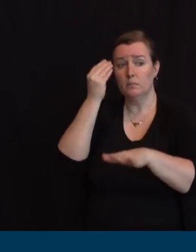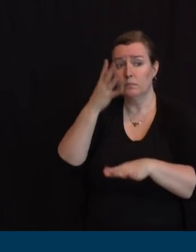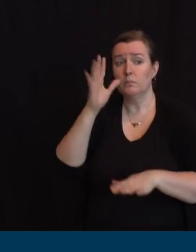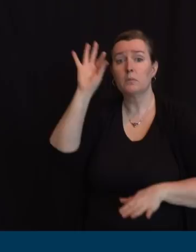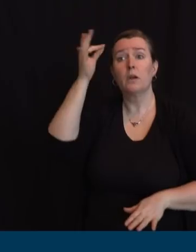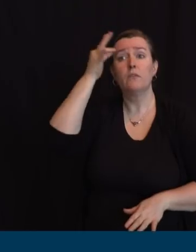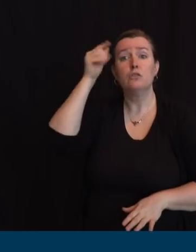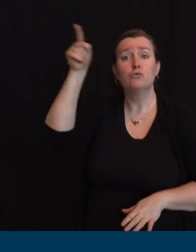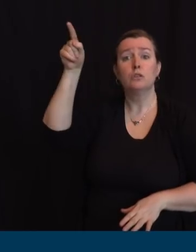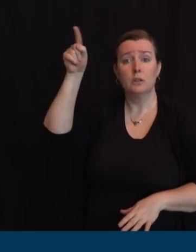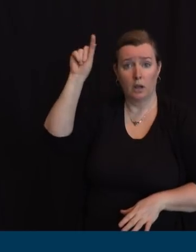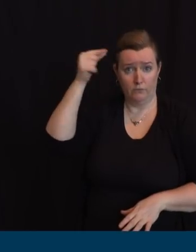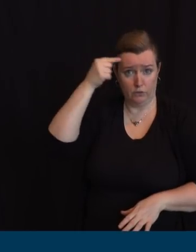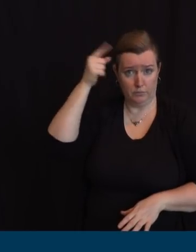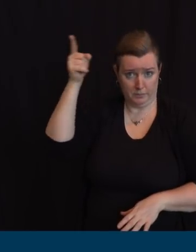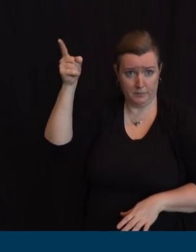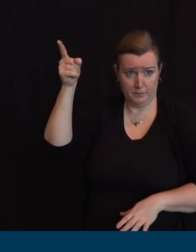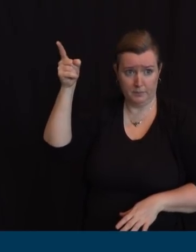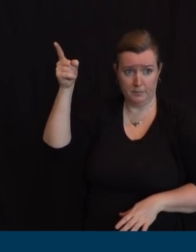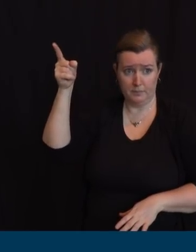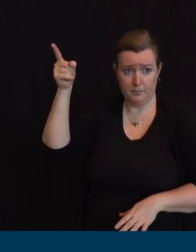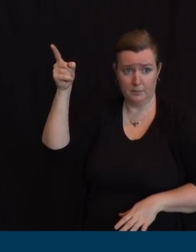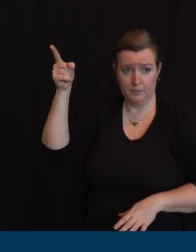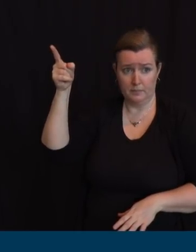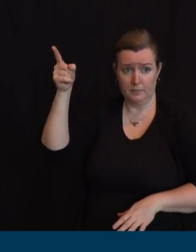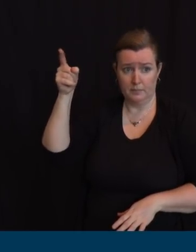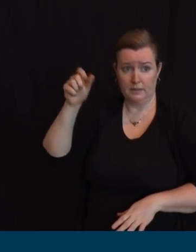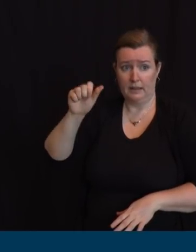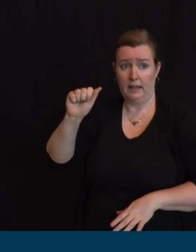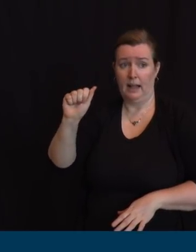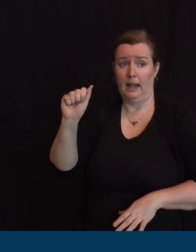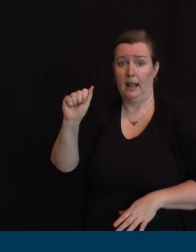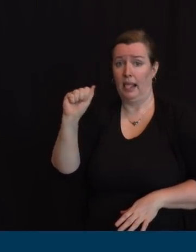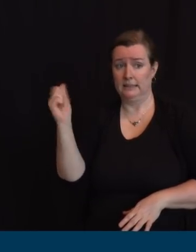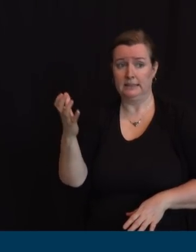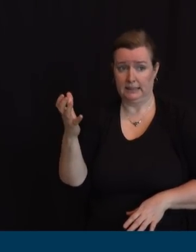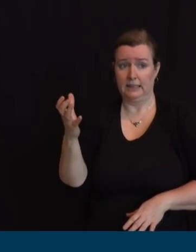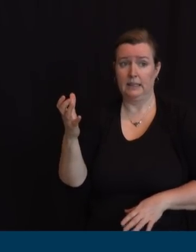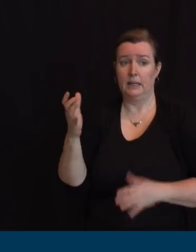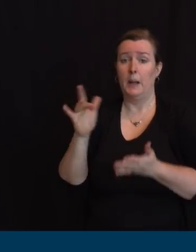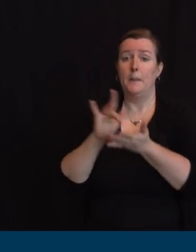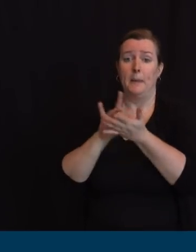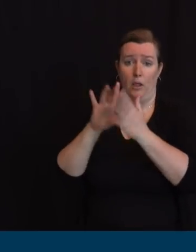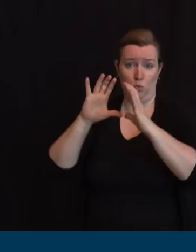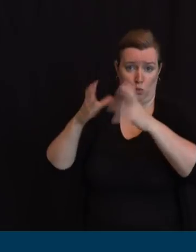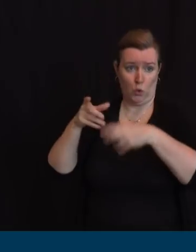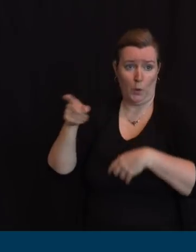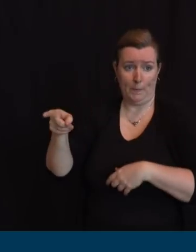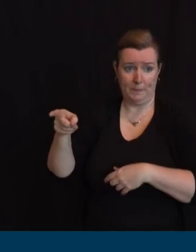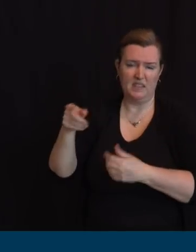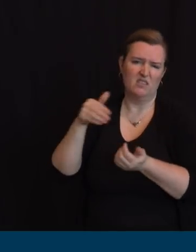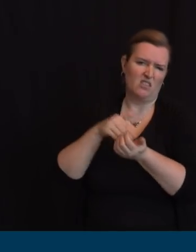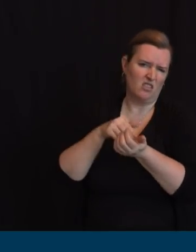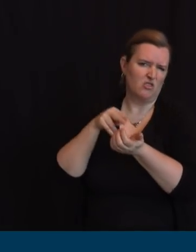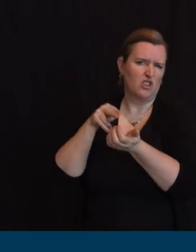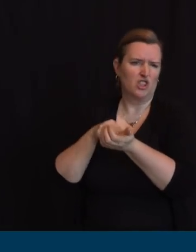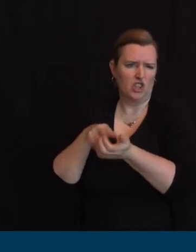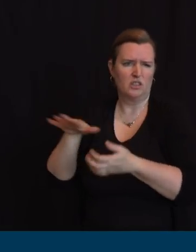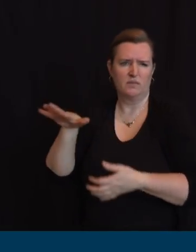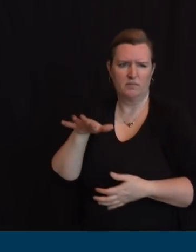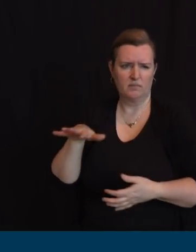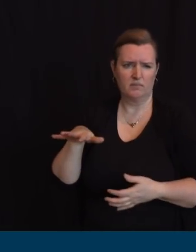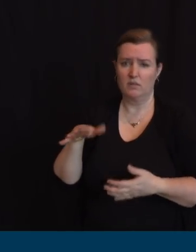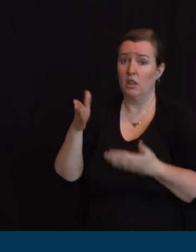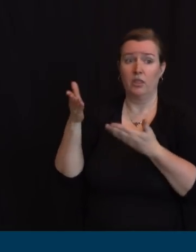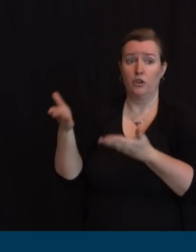staffing up to New York between the Javits Center and hospitals within New York so we're anticipating another crew to come in if